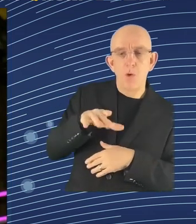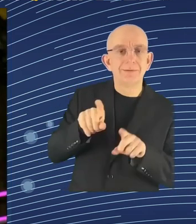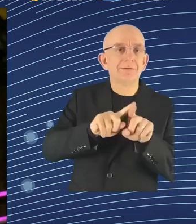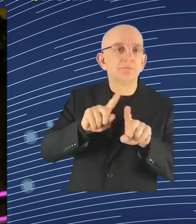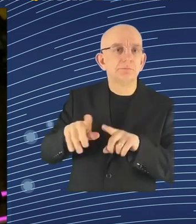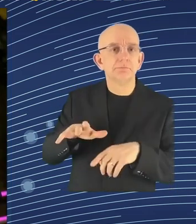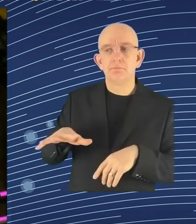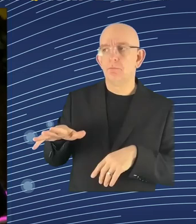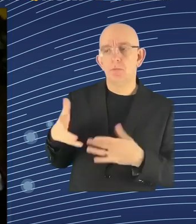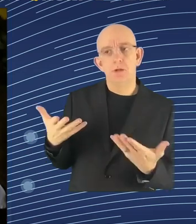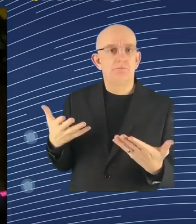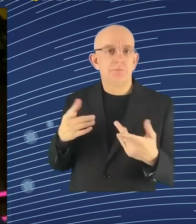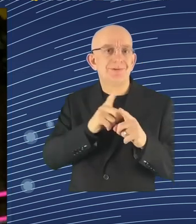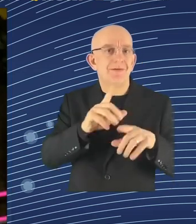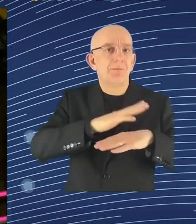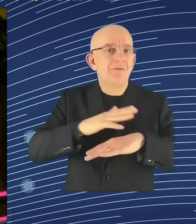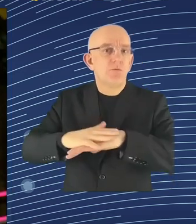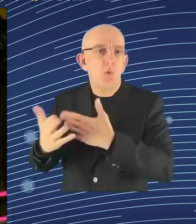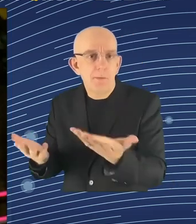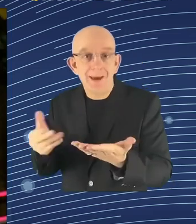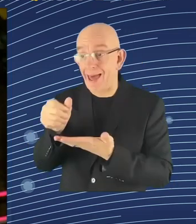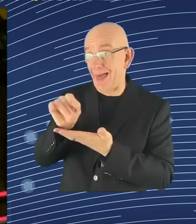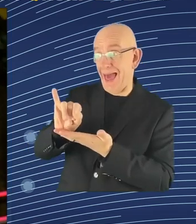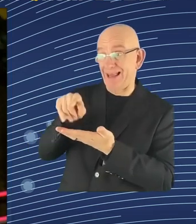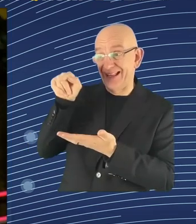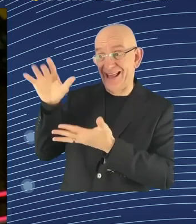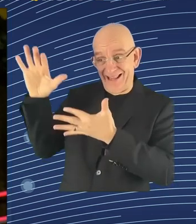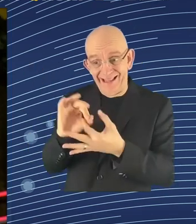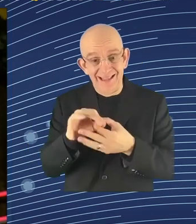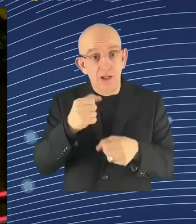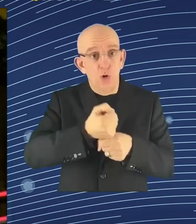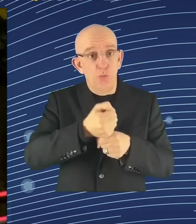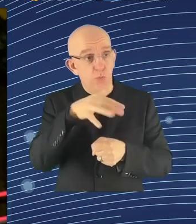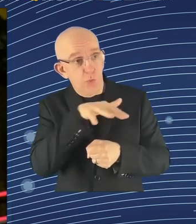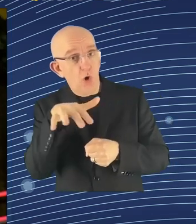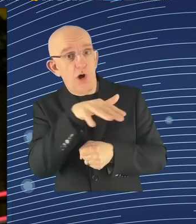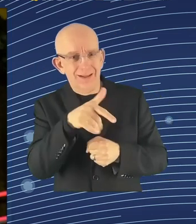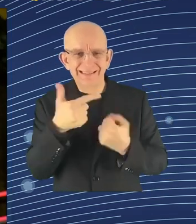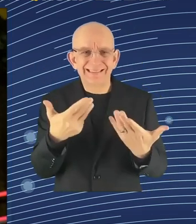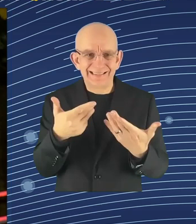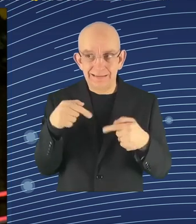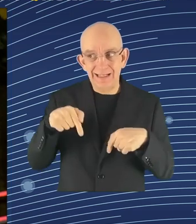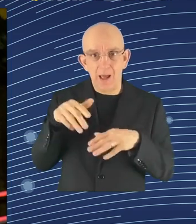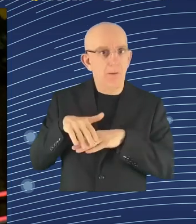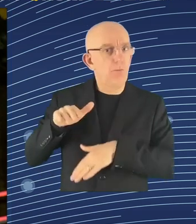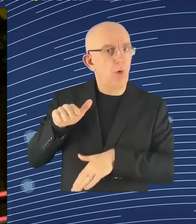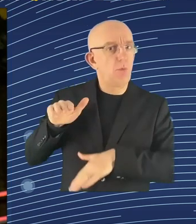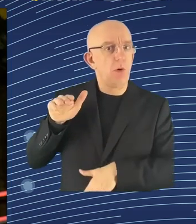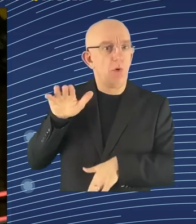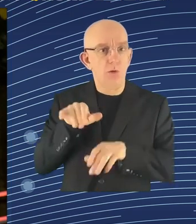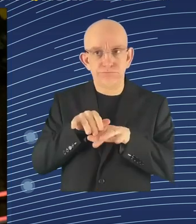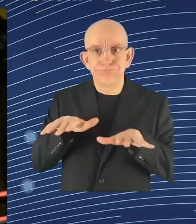expanding in all the management of human resources, by the way. I have read that 90% of the 500